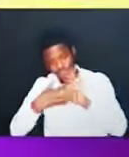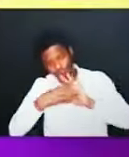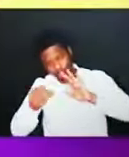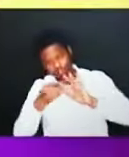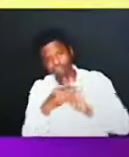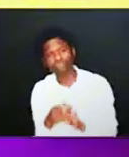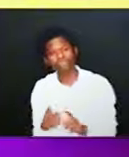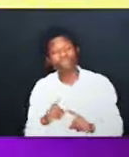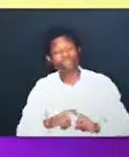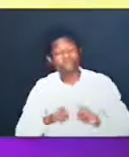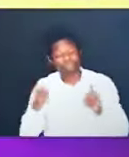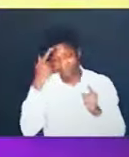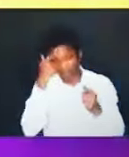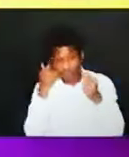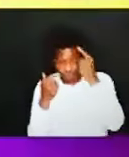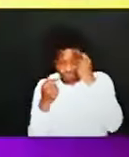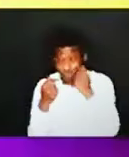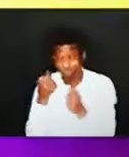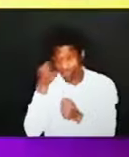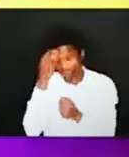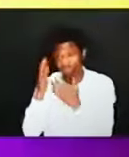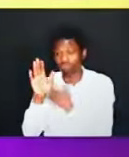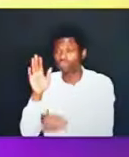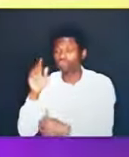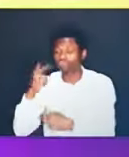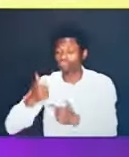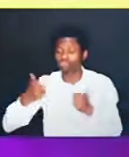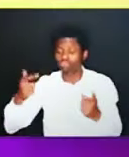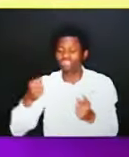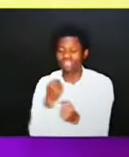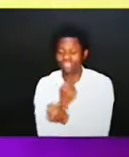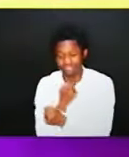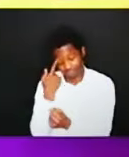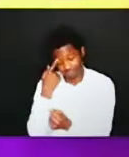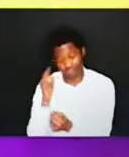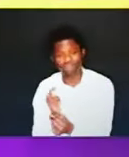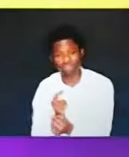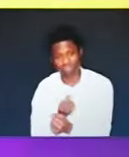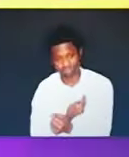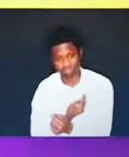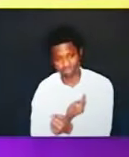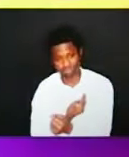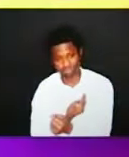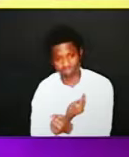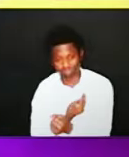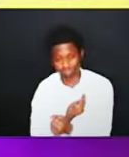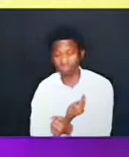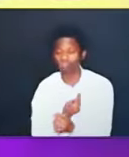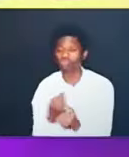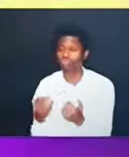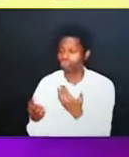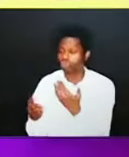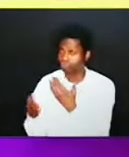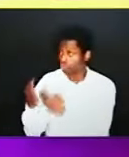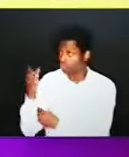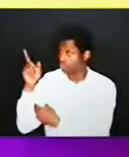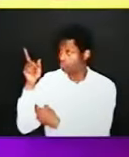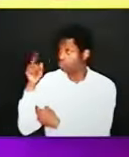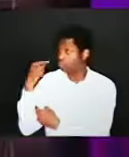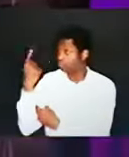but because of his great love for us God who is rich in mercy